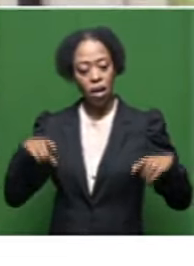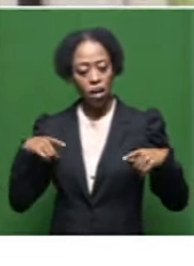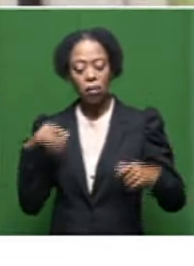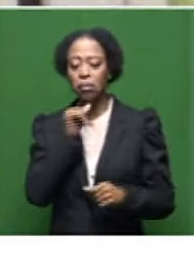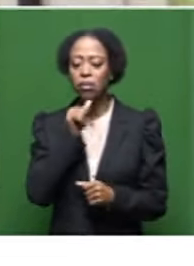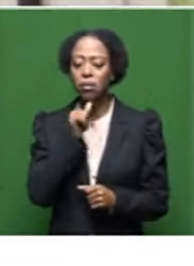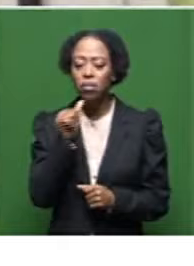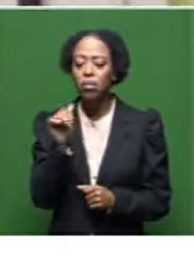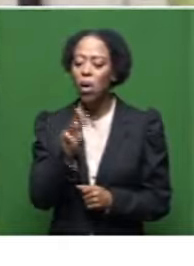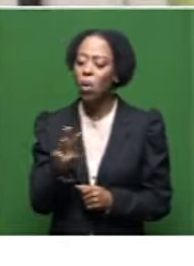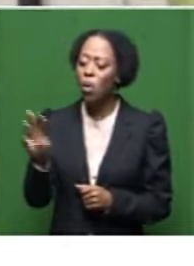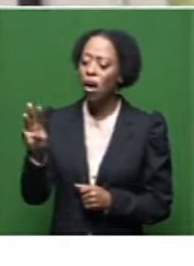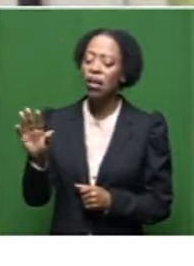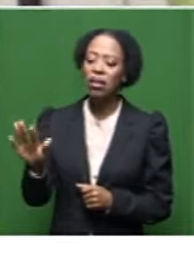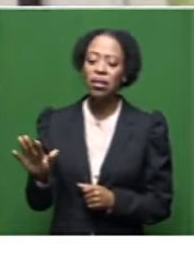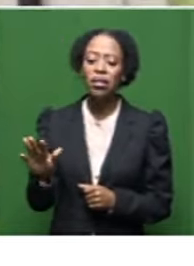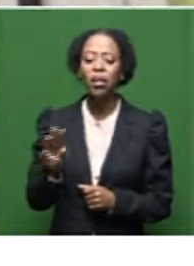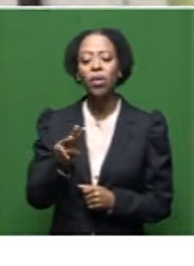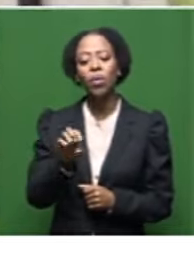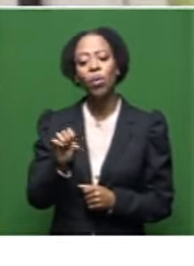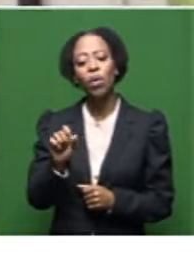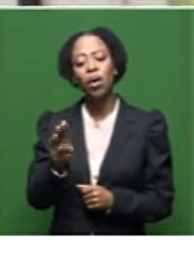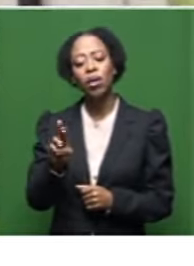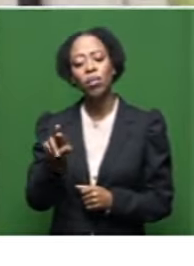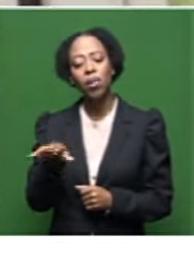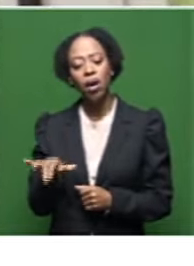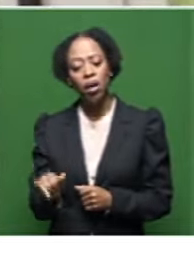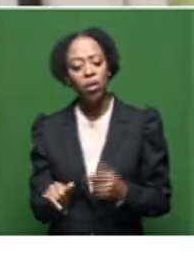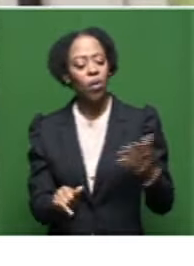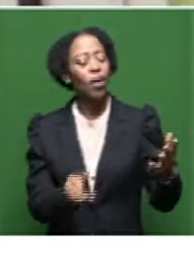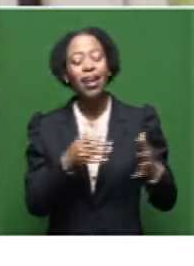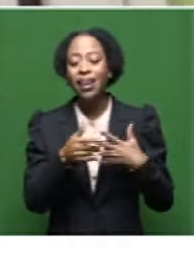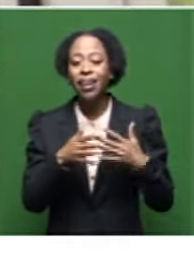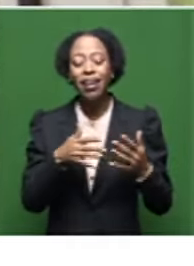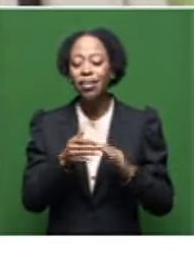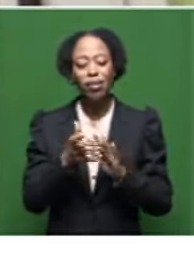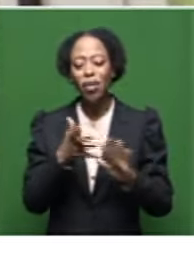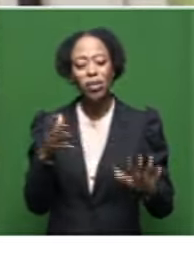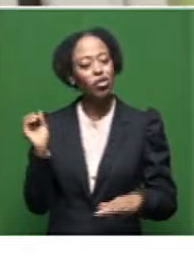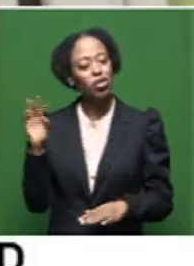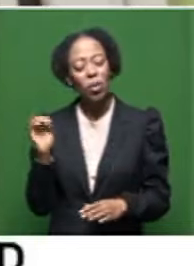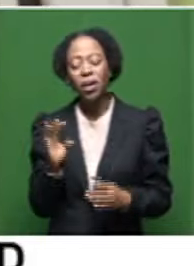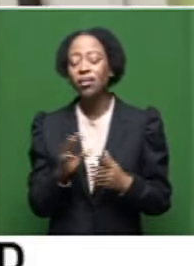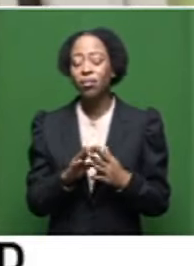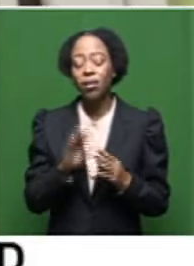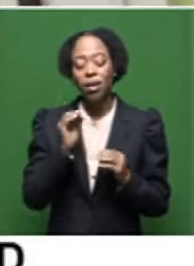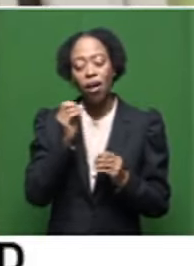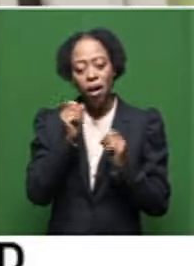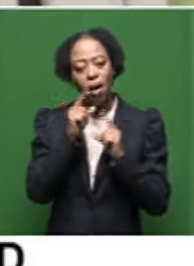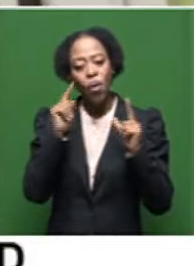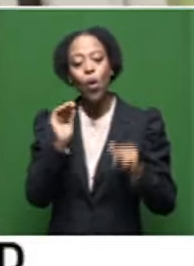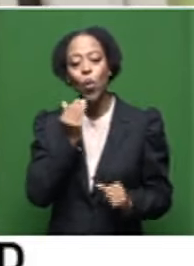it was Western Native Township, now Westbury, or Sapphire Town, or Eldos, or Soweto, he